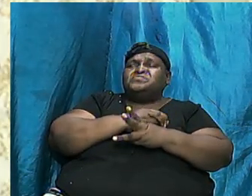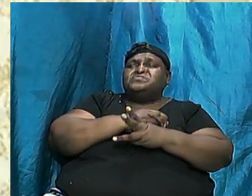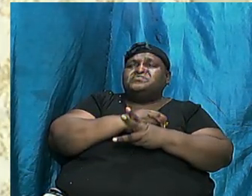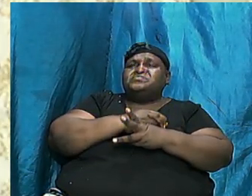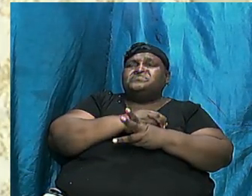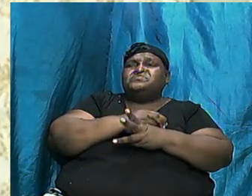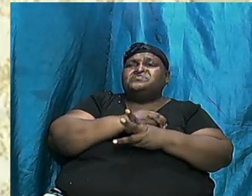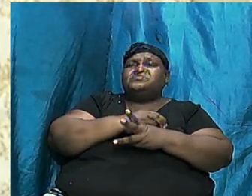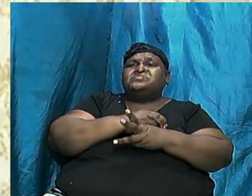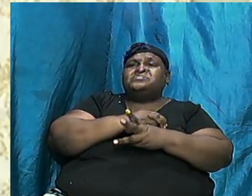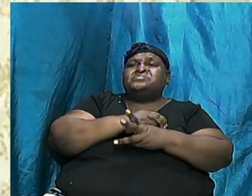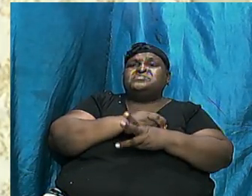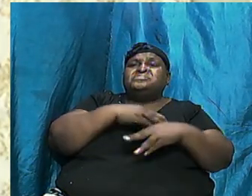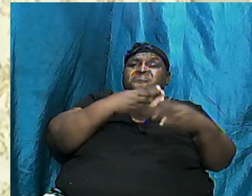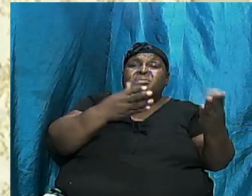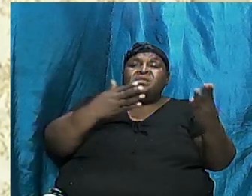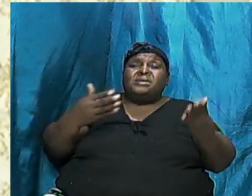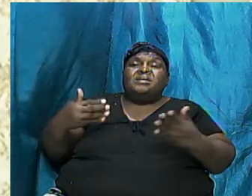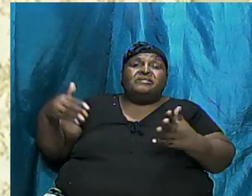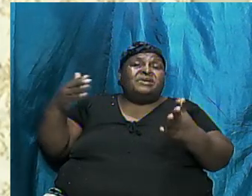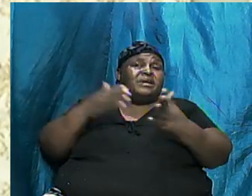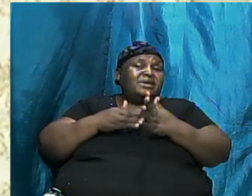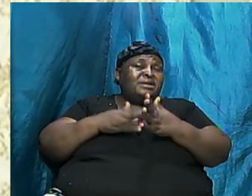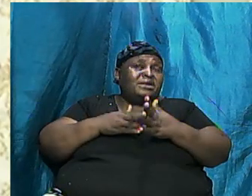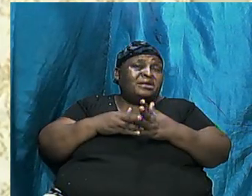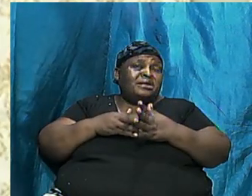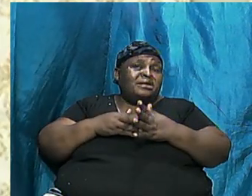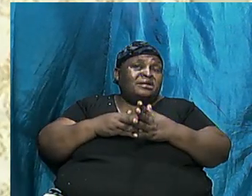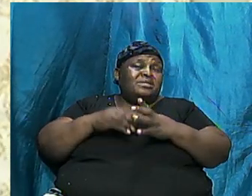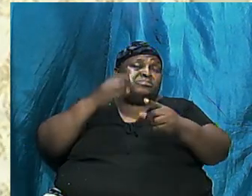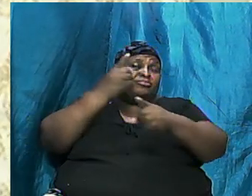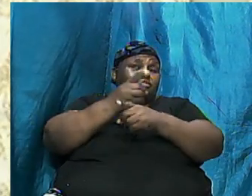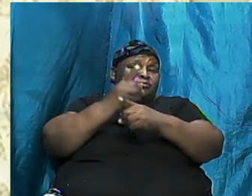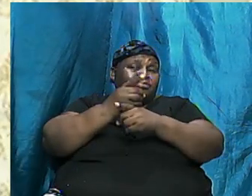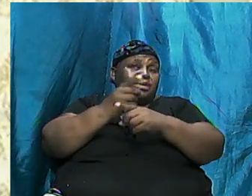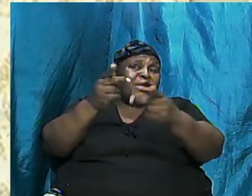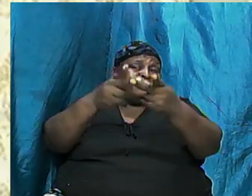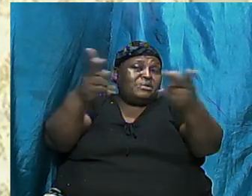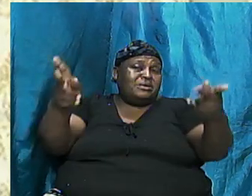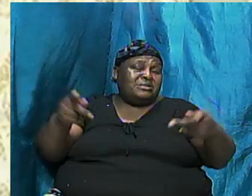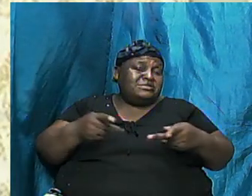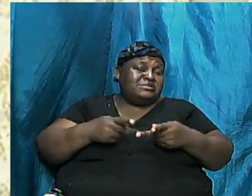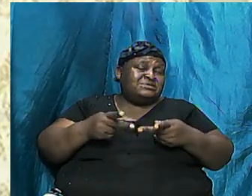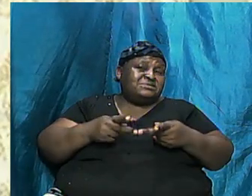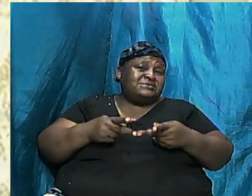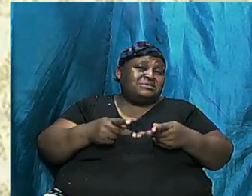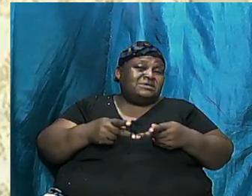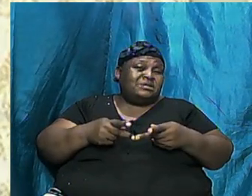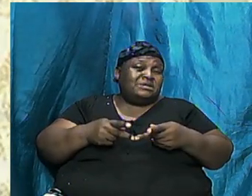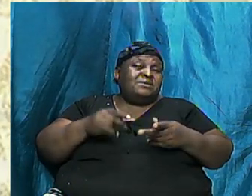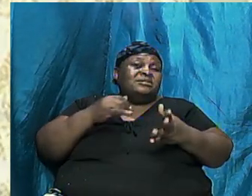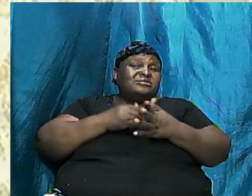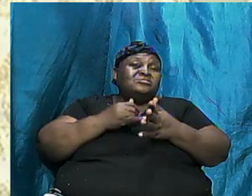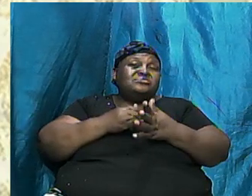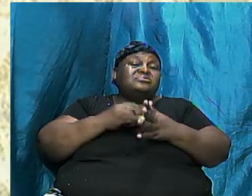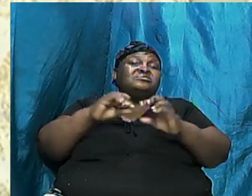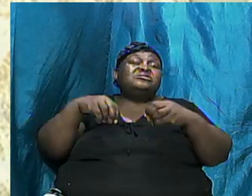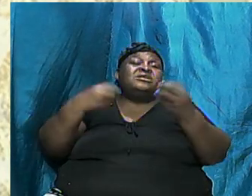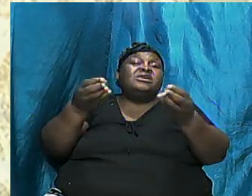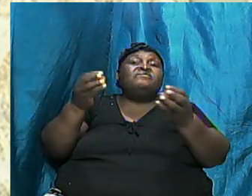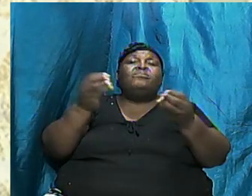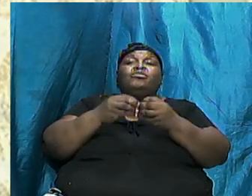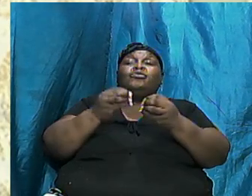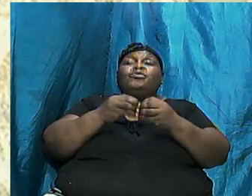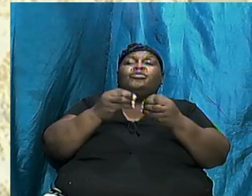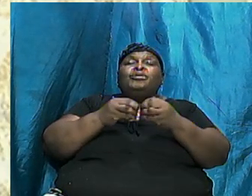And carrying them back to their origins in terms of their ancestors It is going to give more